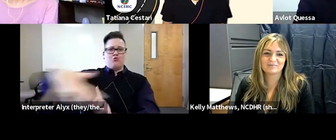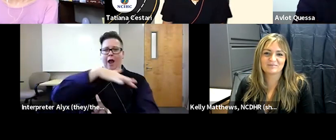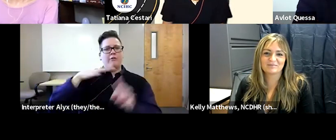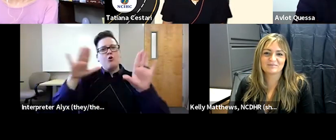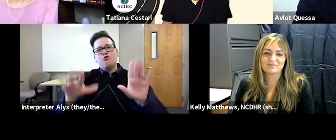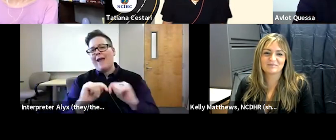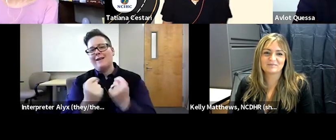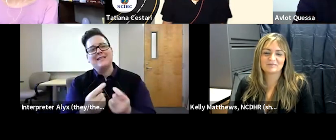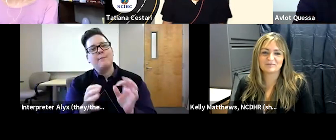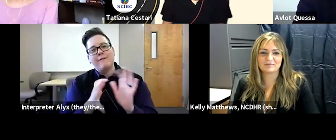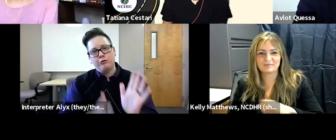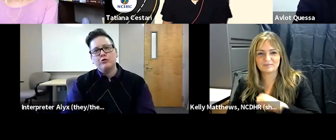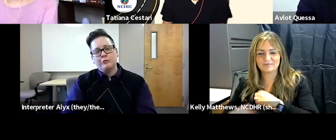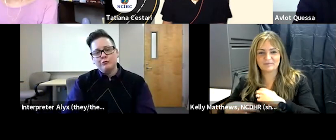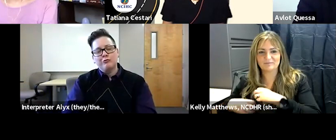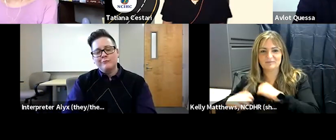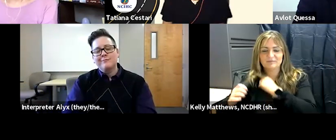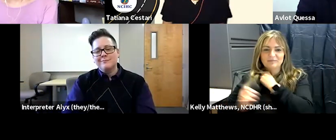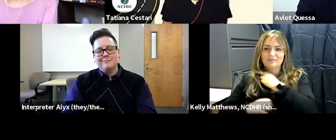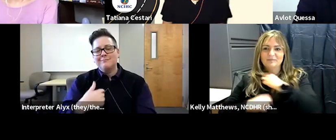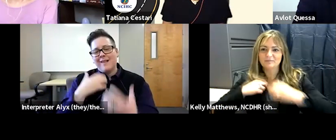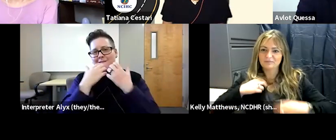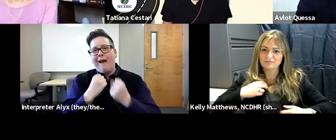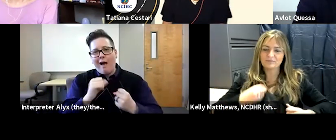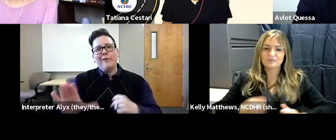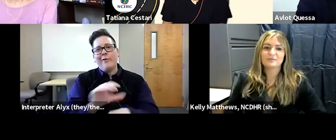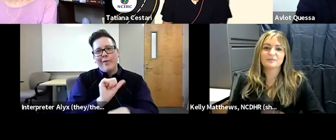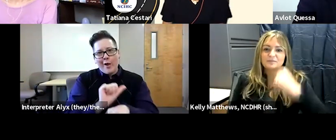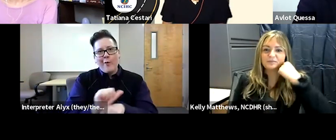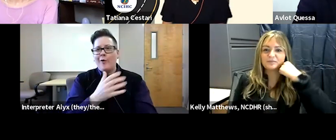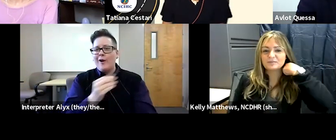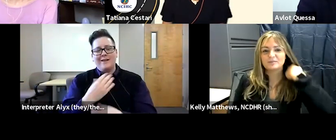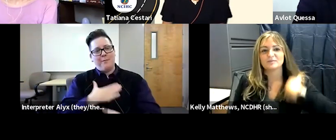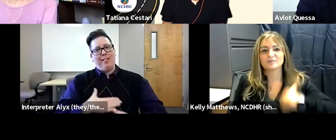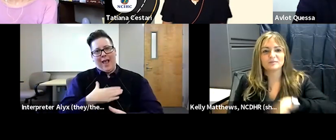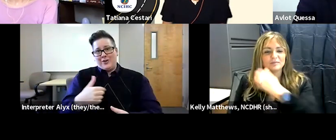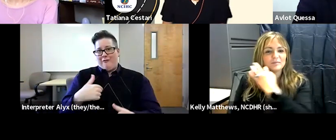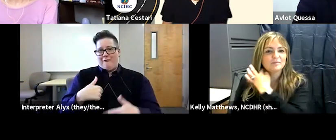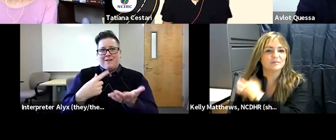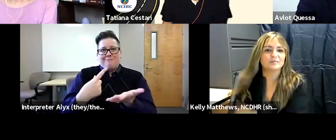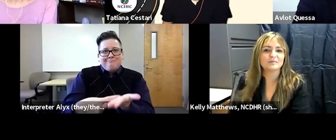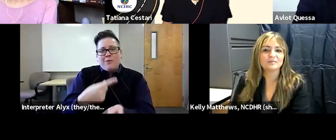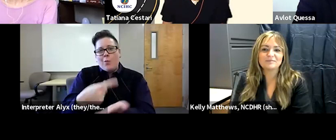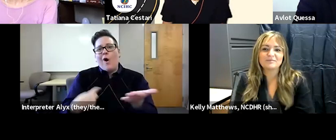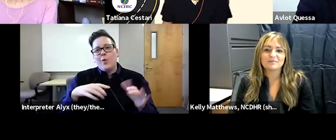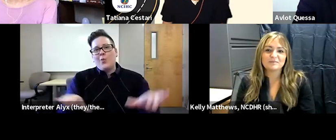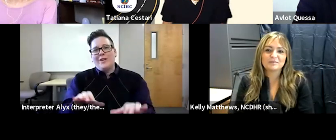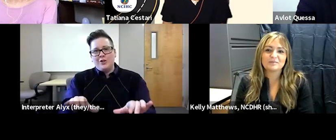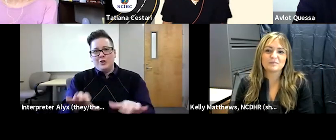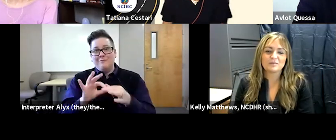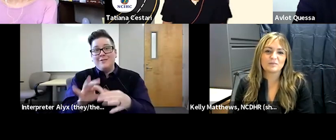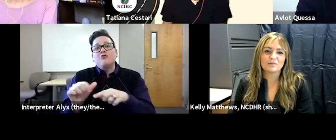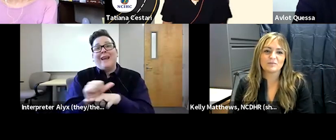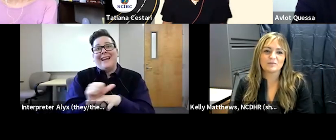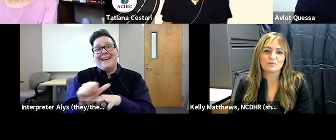team of interpreters and i so i value the work and it's a pleasure for me to talk about what we do in the area of training